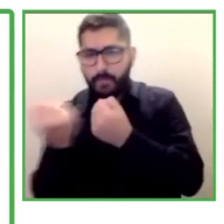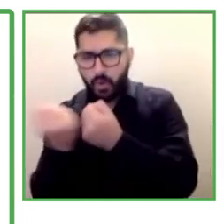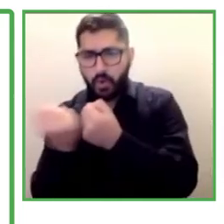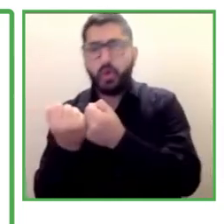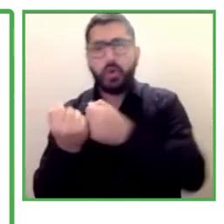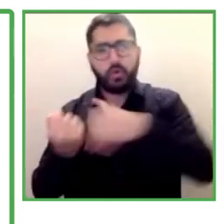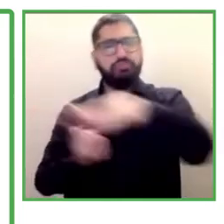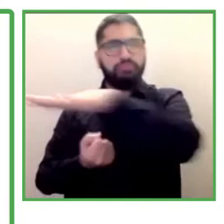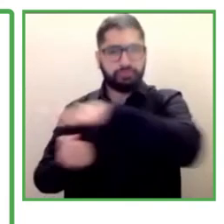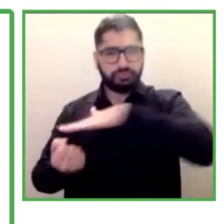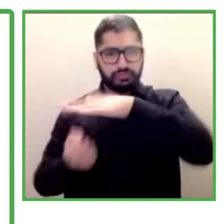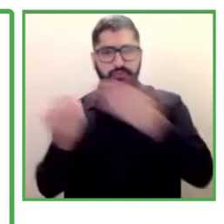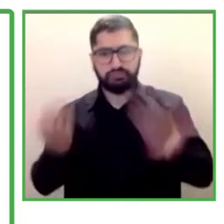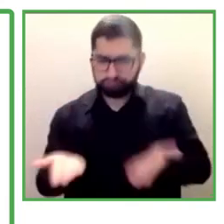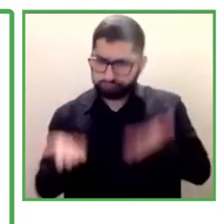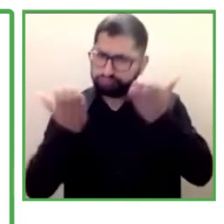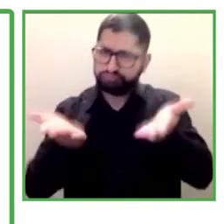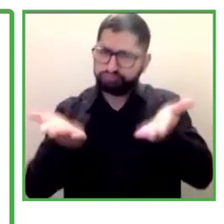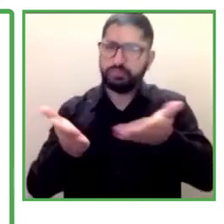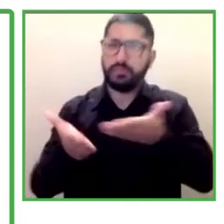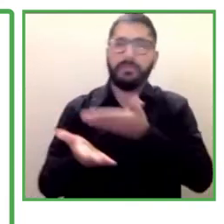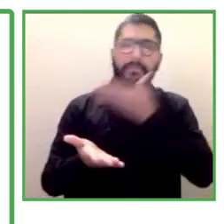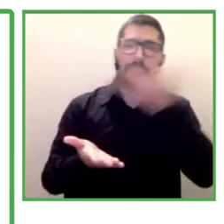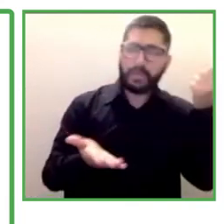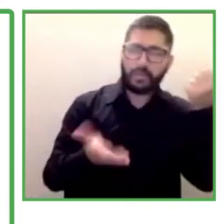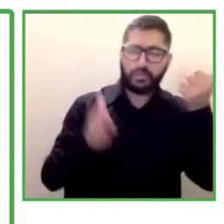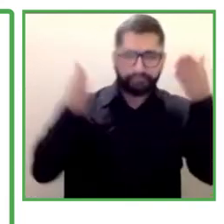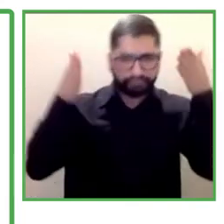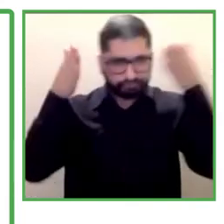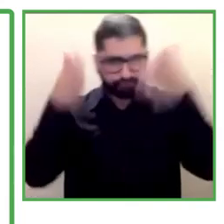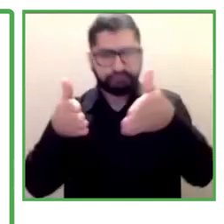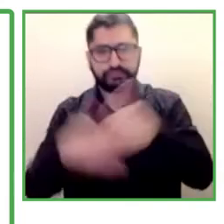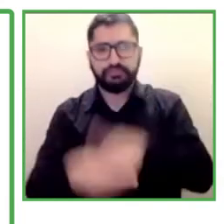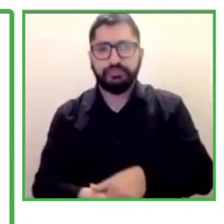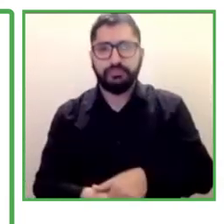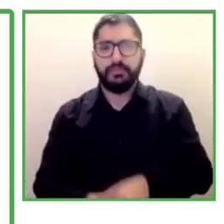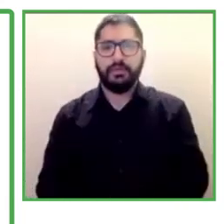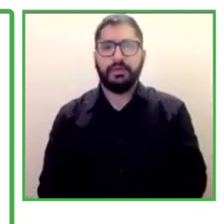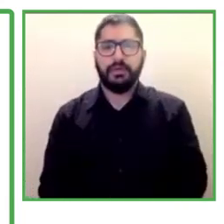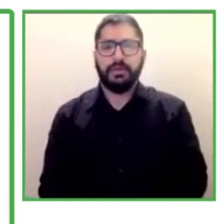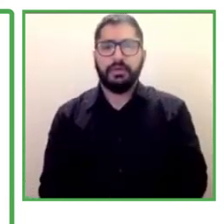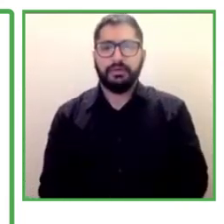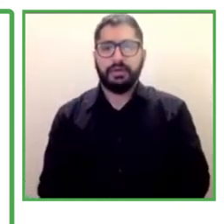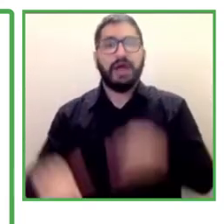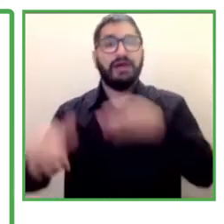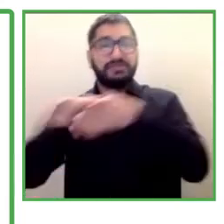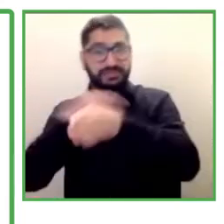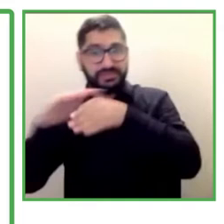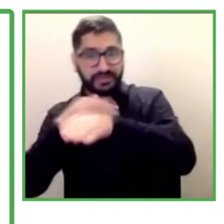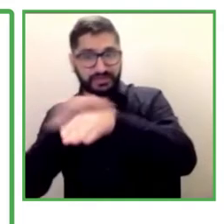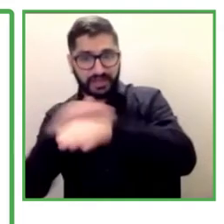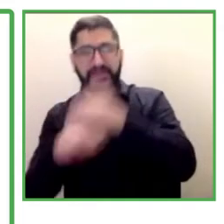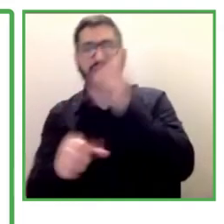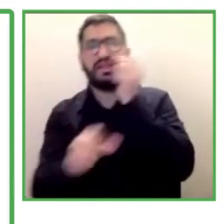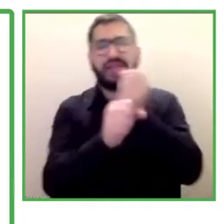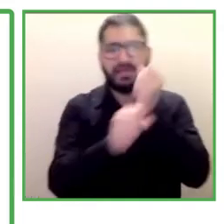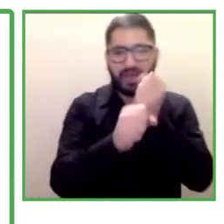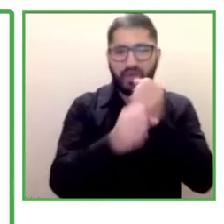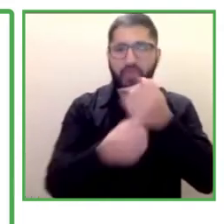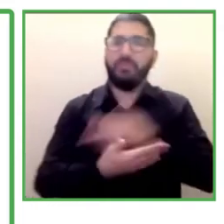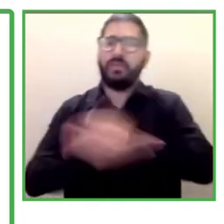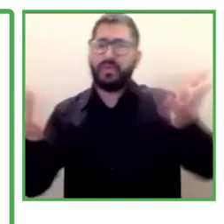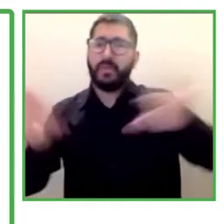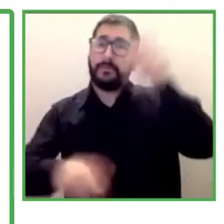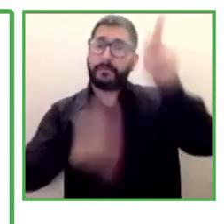presented when setting forth these processes of access to public jobs for people with intellectual disabilities.